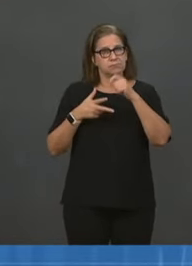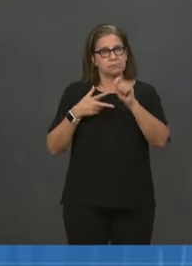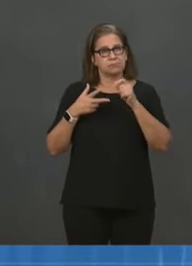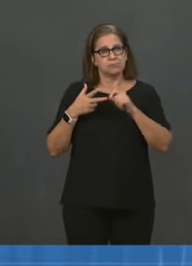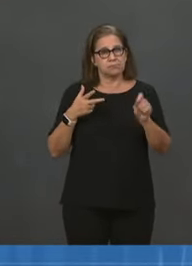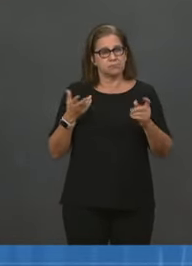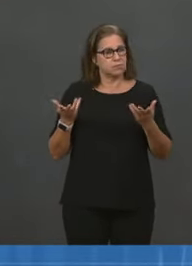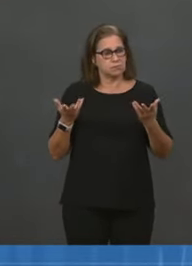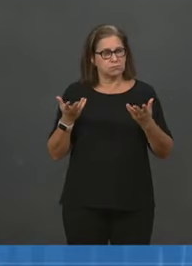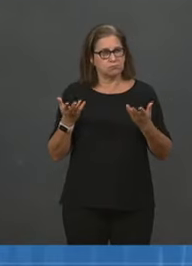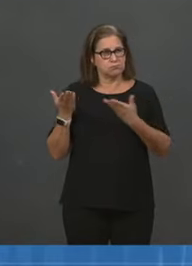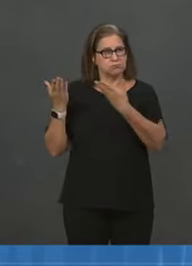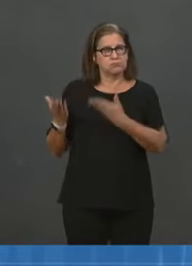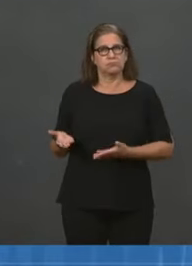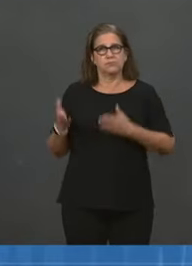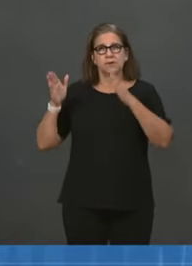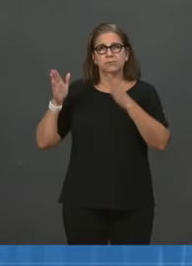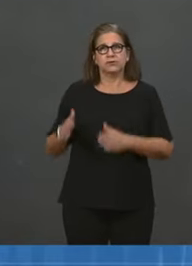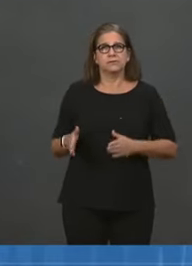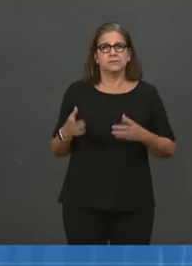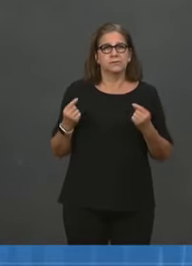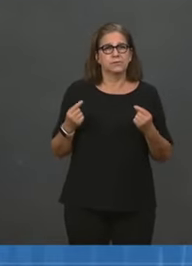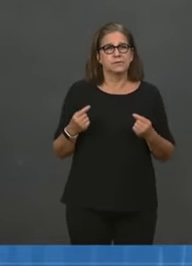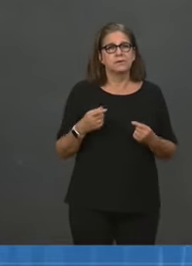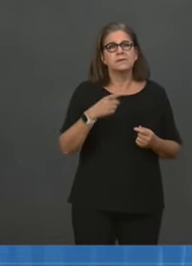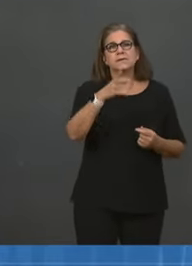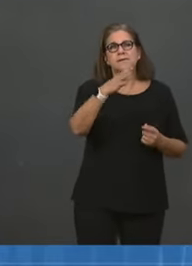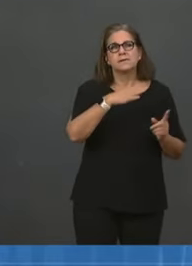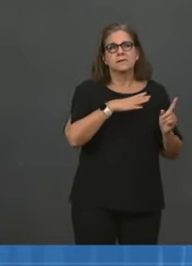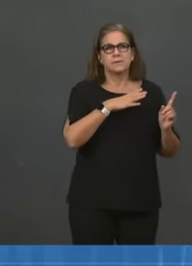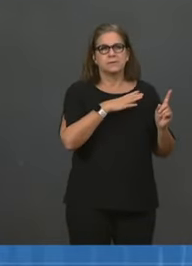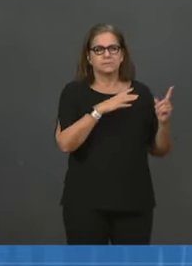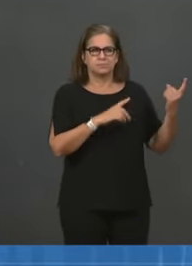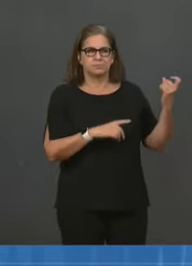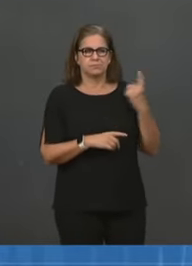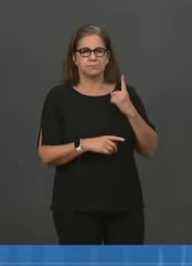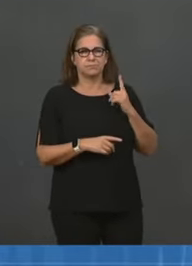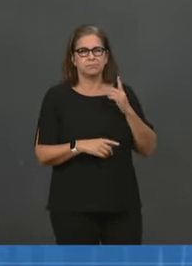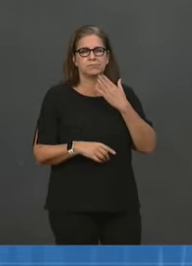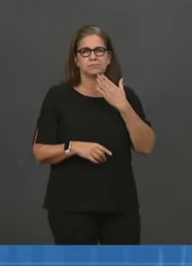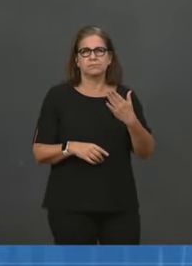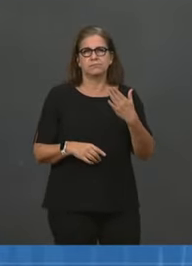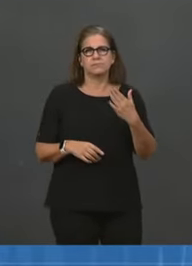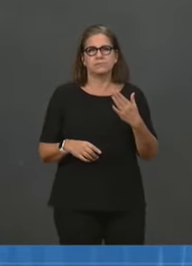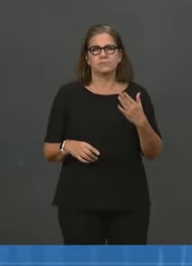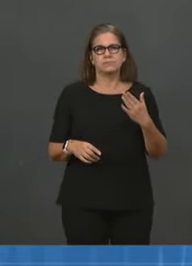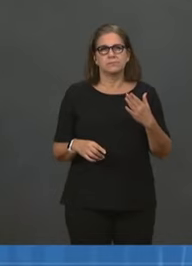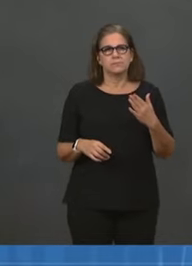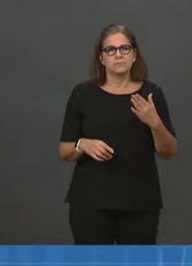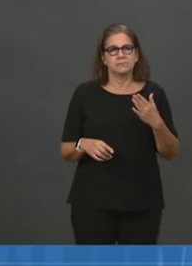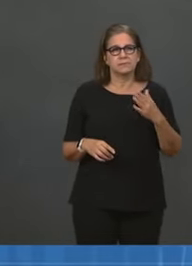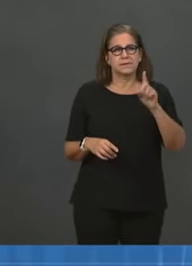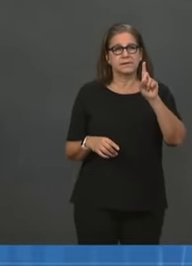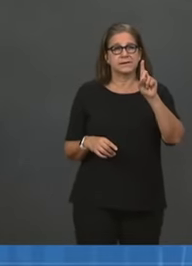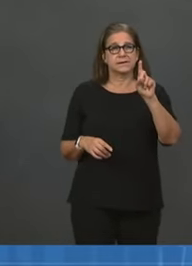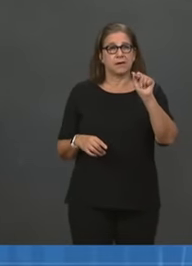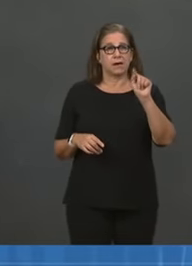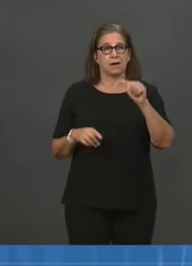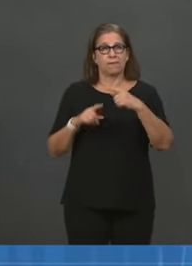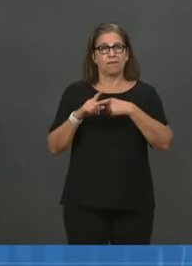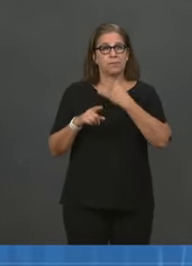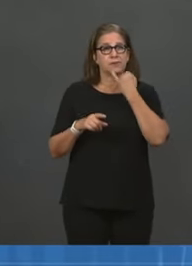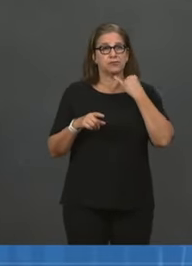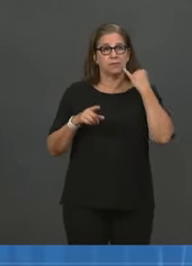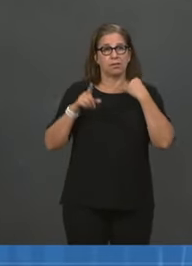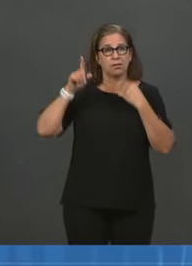question. There is highly suggestive data from the Israeli cohort who is well into their